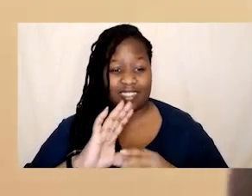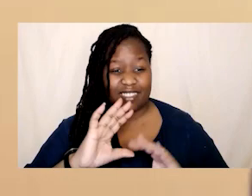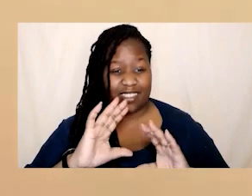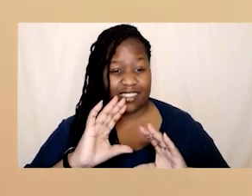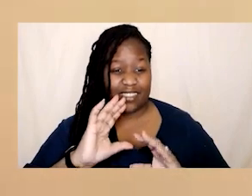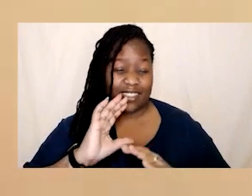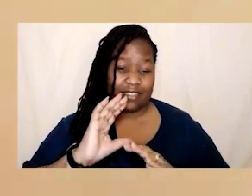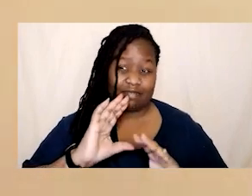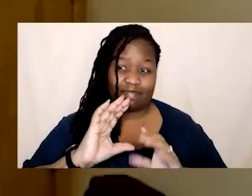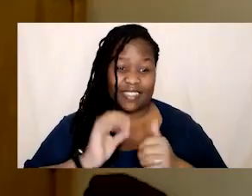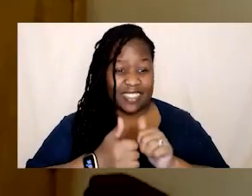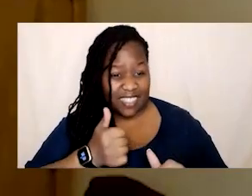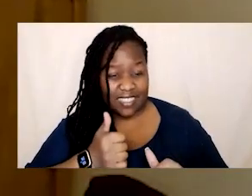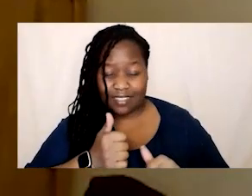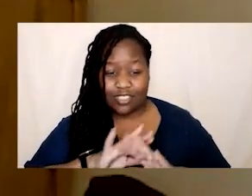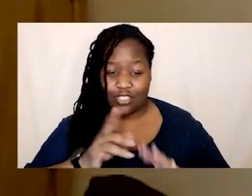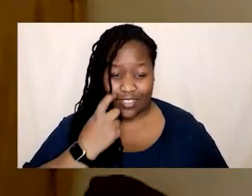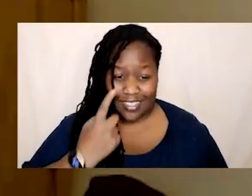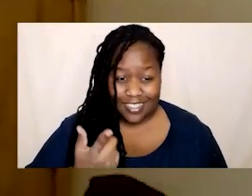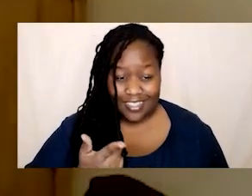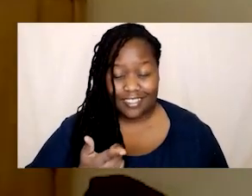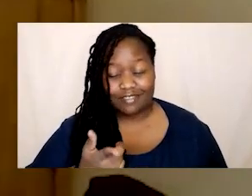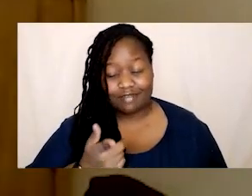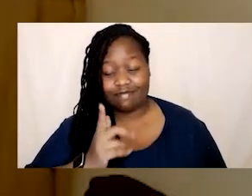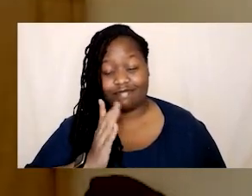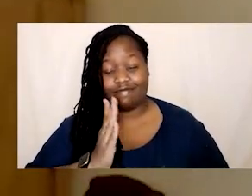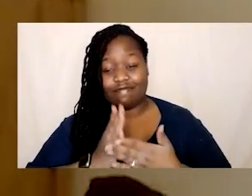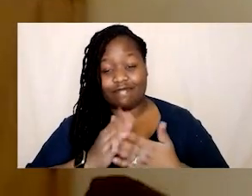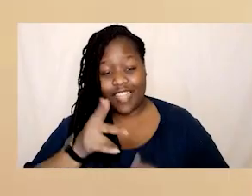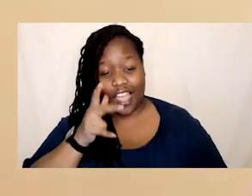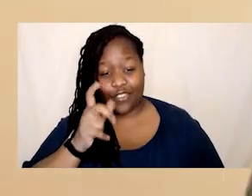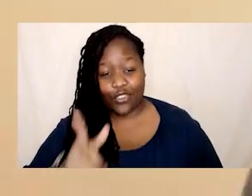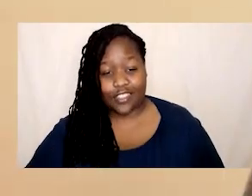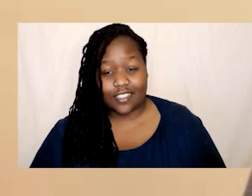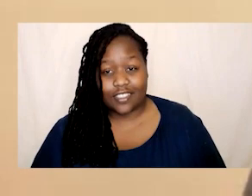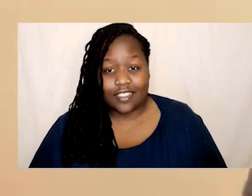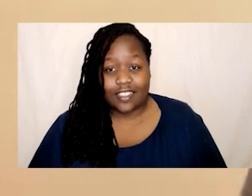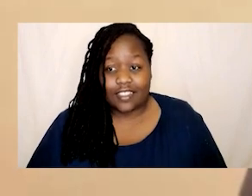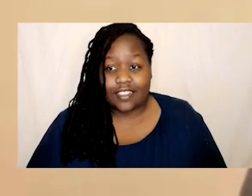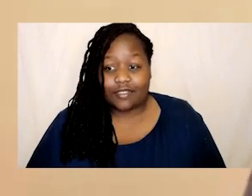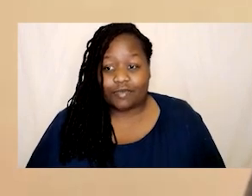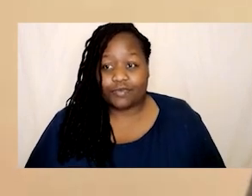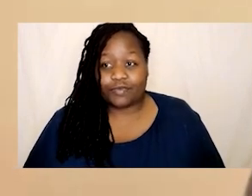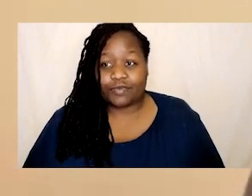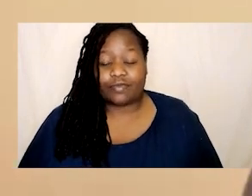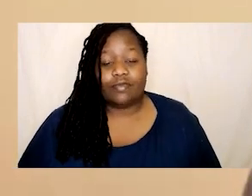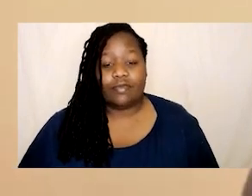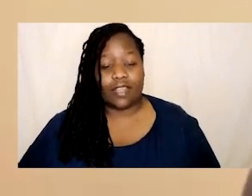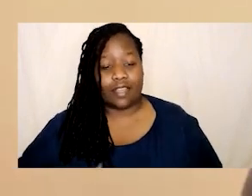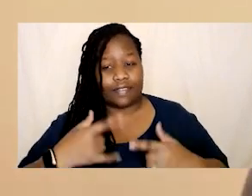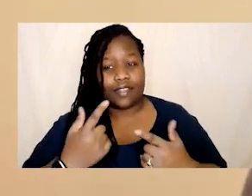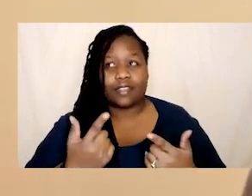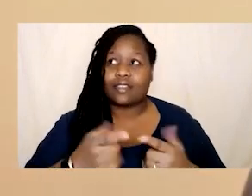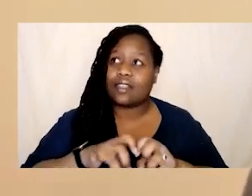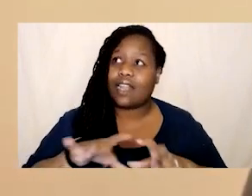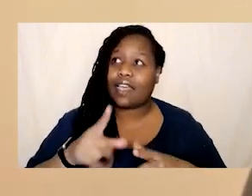I've heard I've heard I think that's my that's probably been the loneliest bit like when you